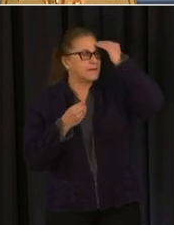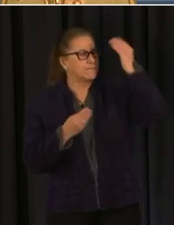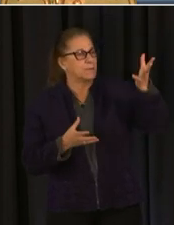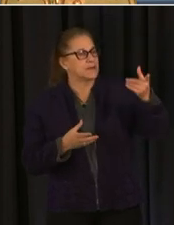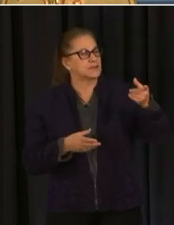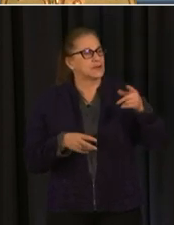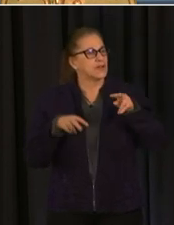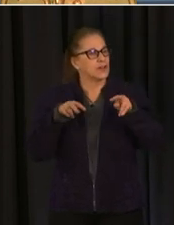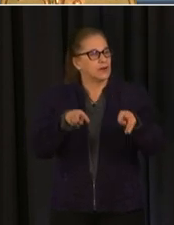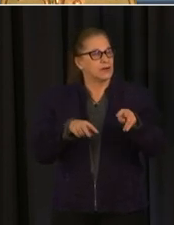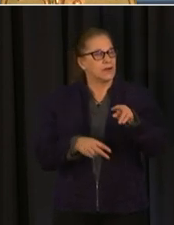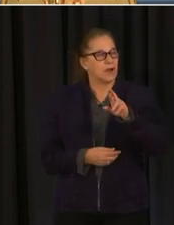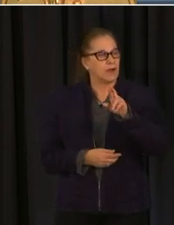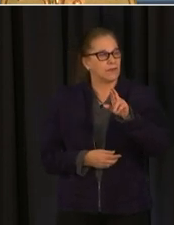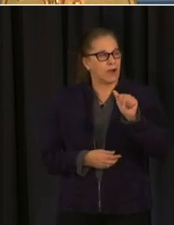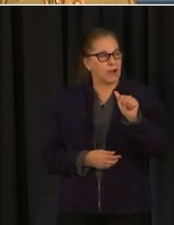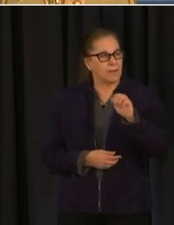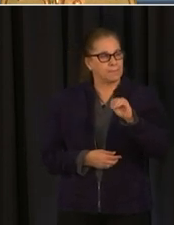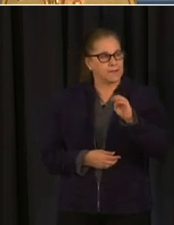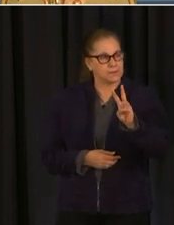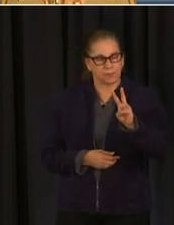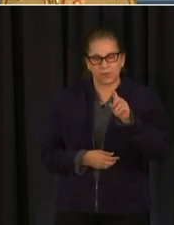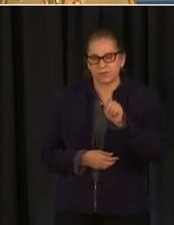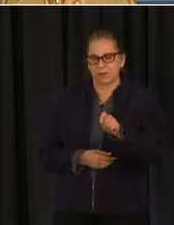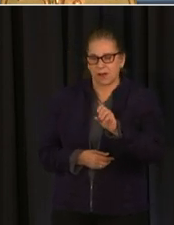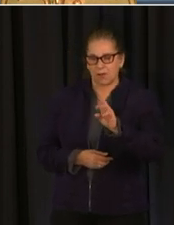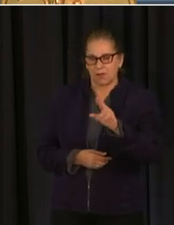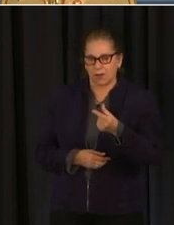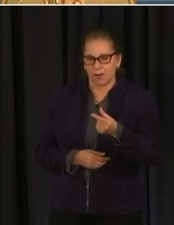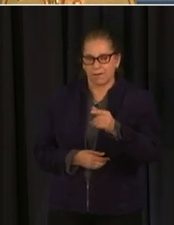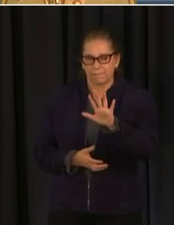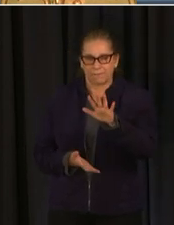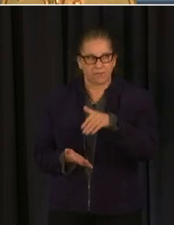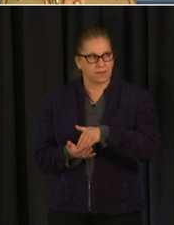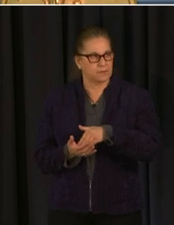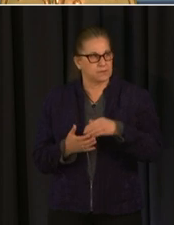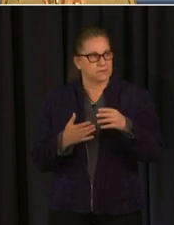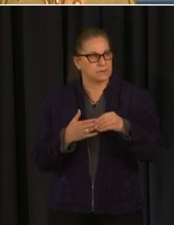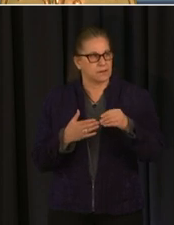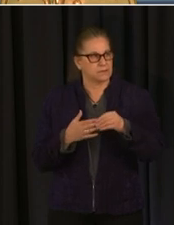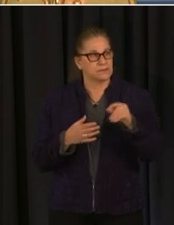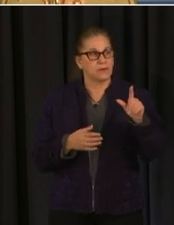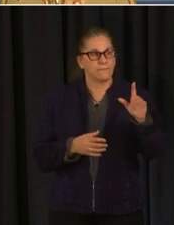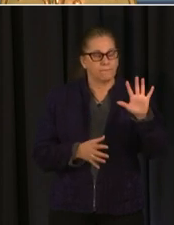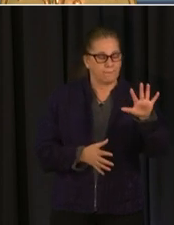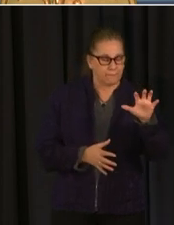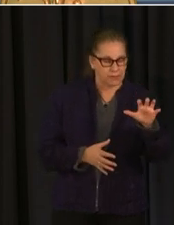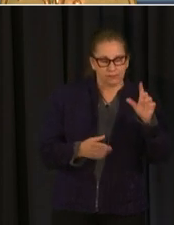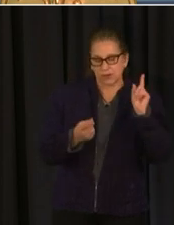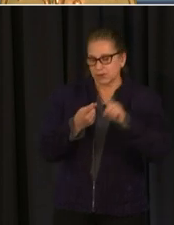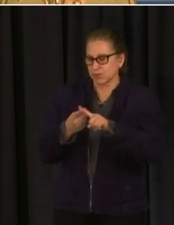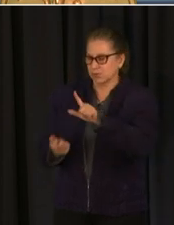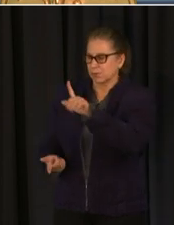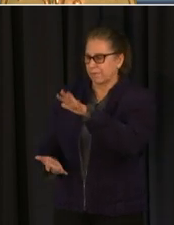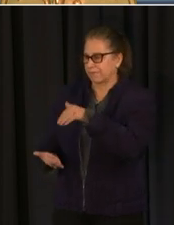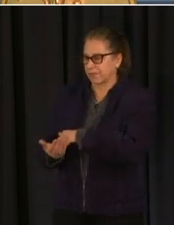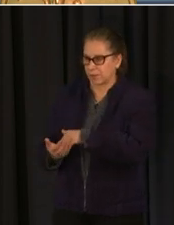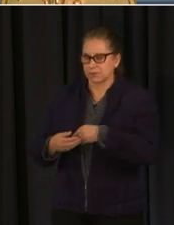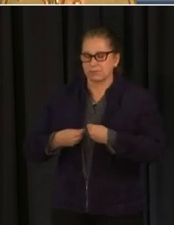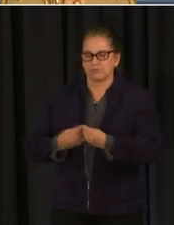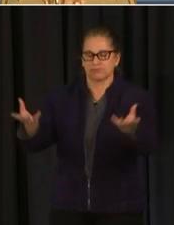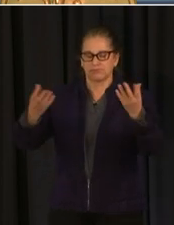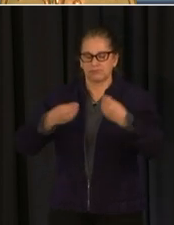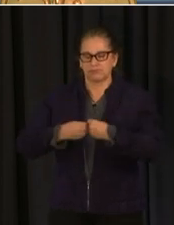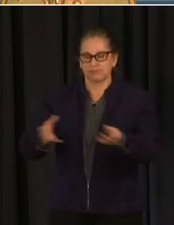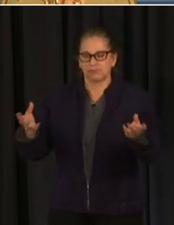25 000 um in in giveaways to support local restaurants retailers